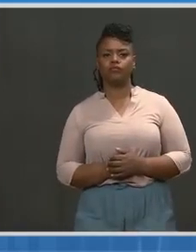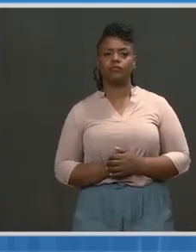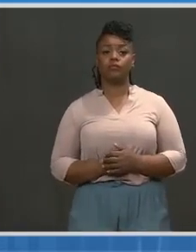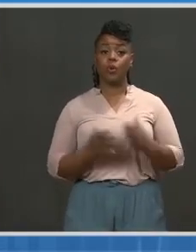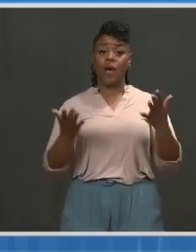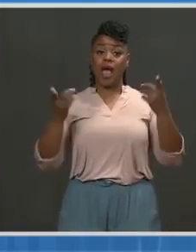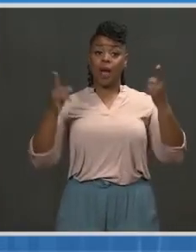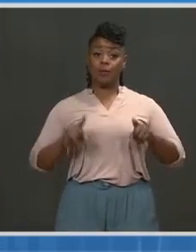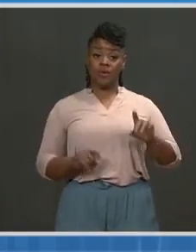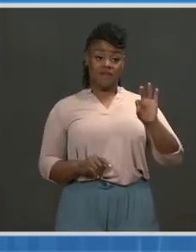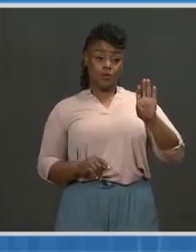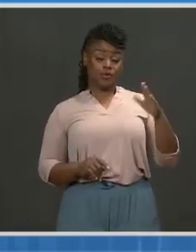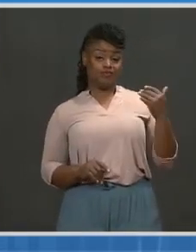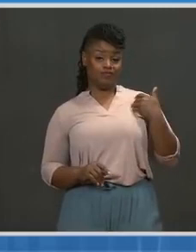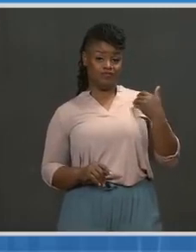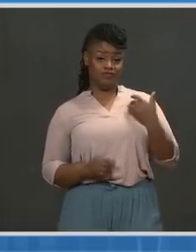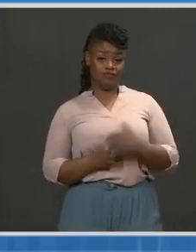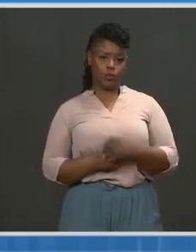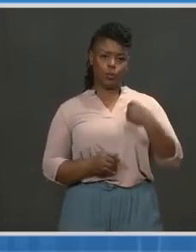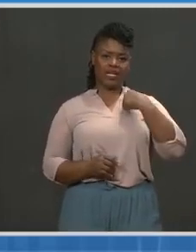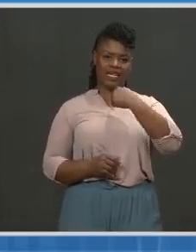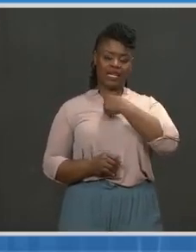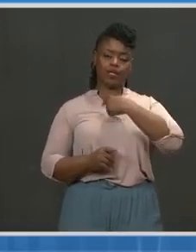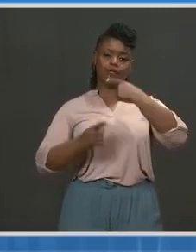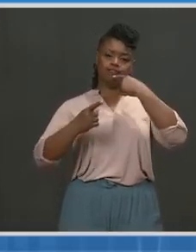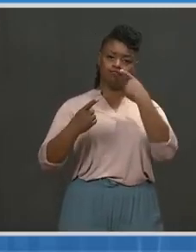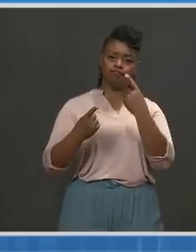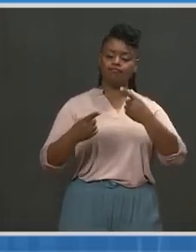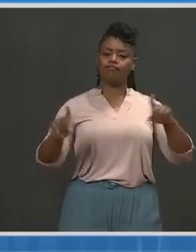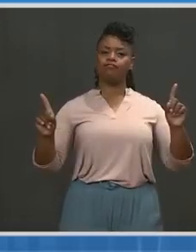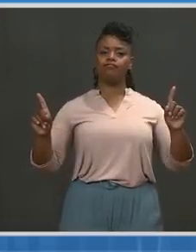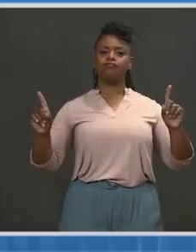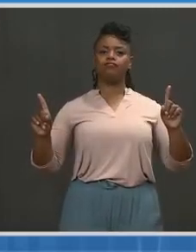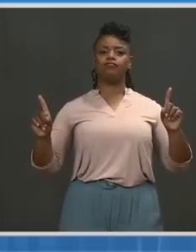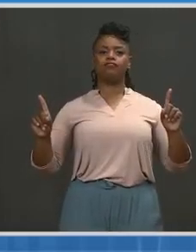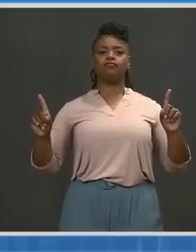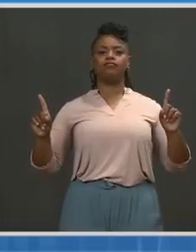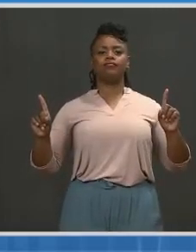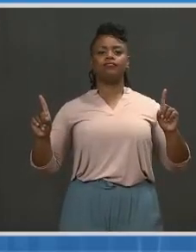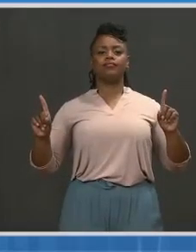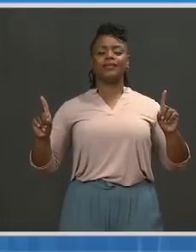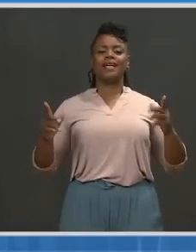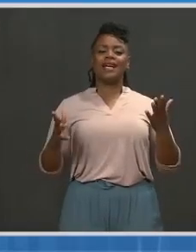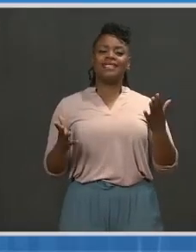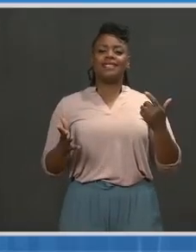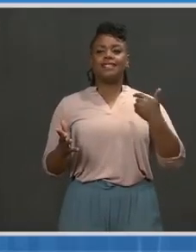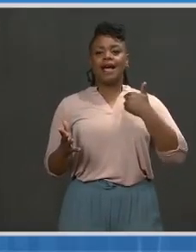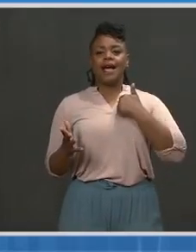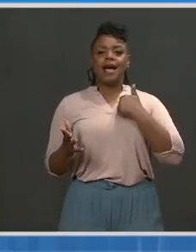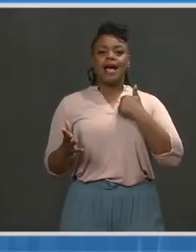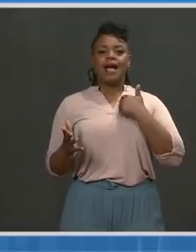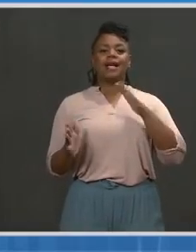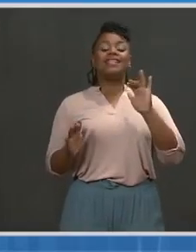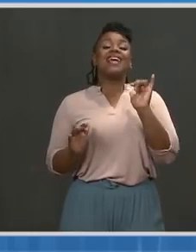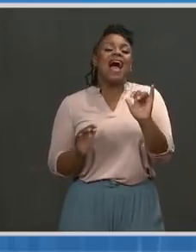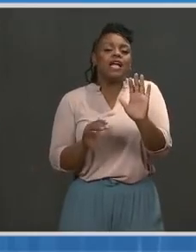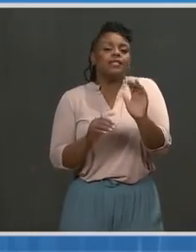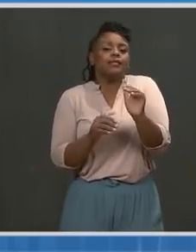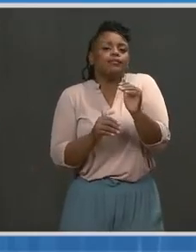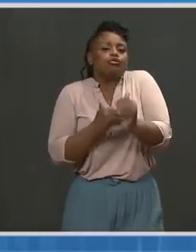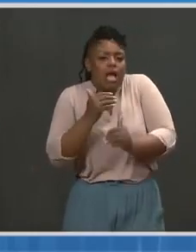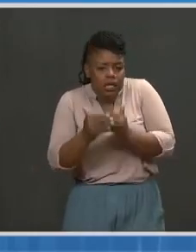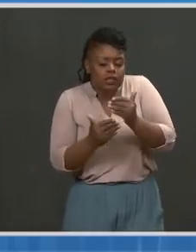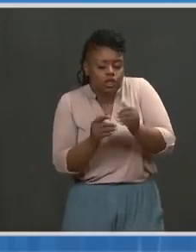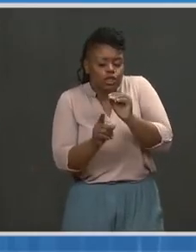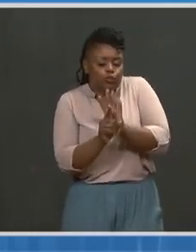put out early in February and then updated last week, it has a layered mitigation approach and it has